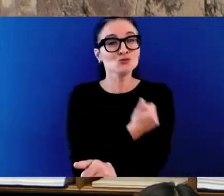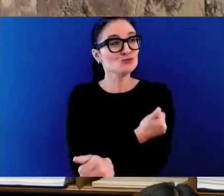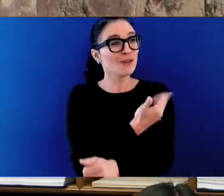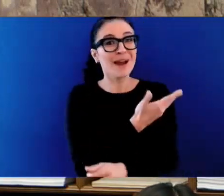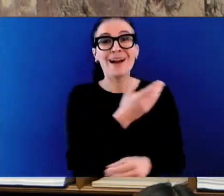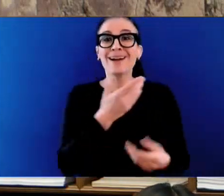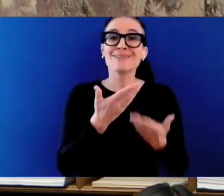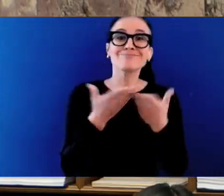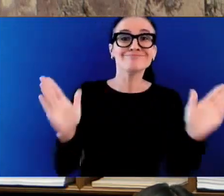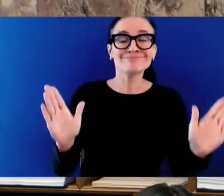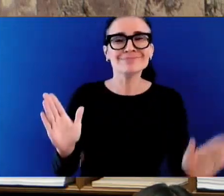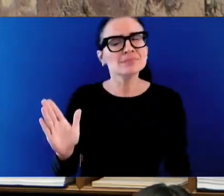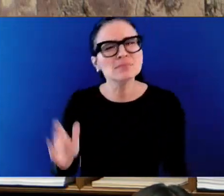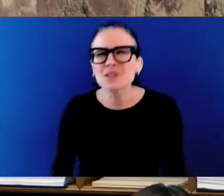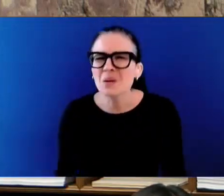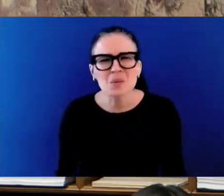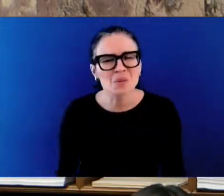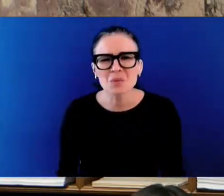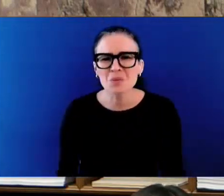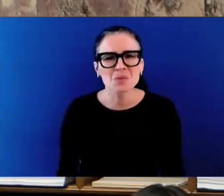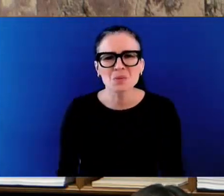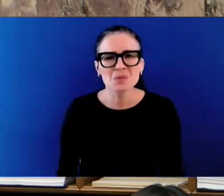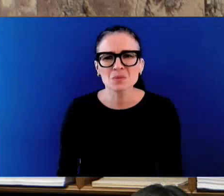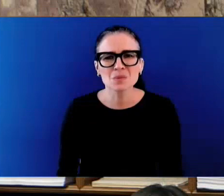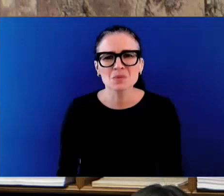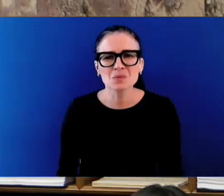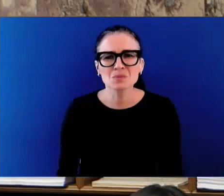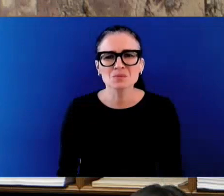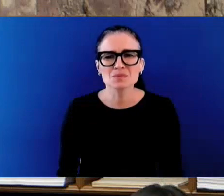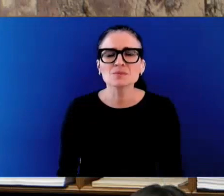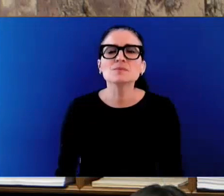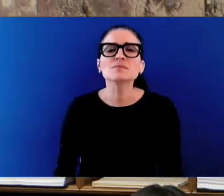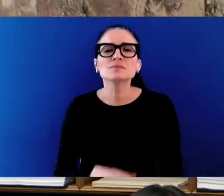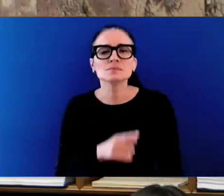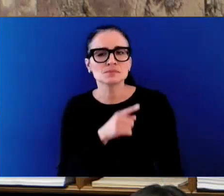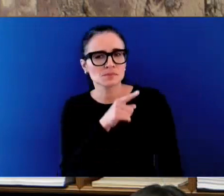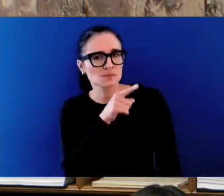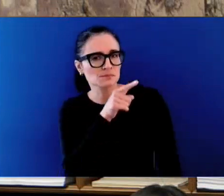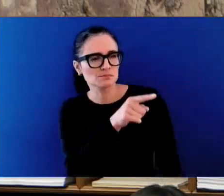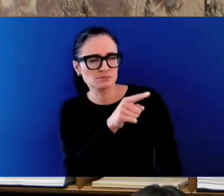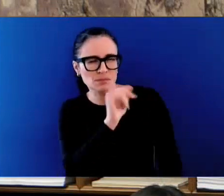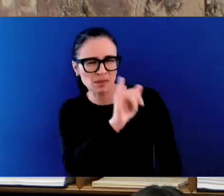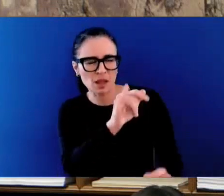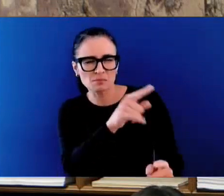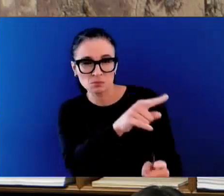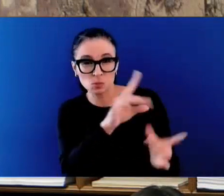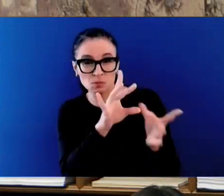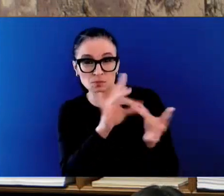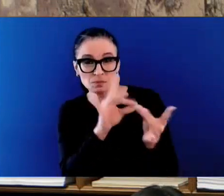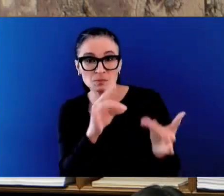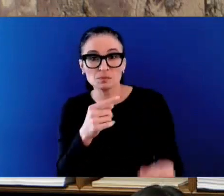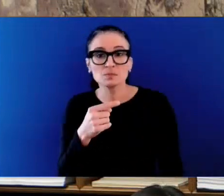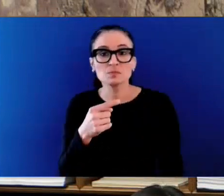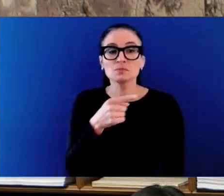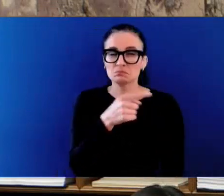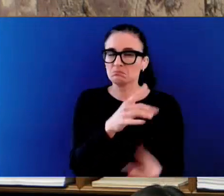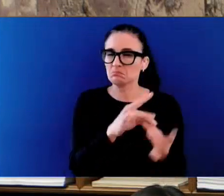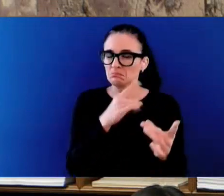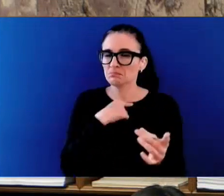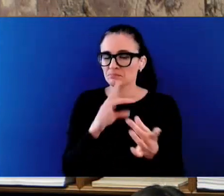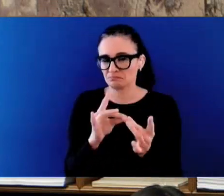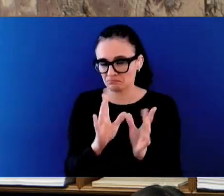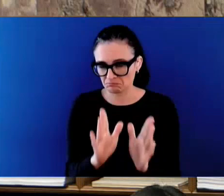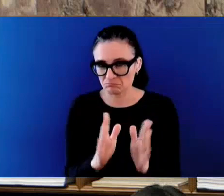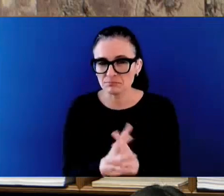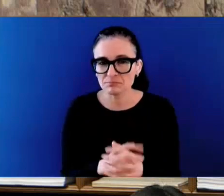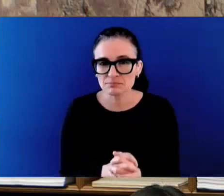Speaker. Let me address that point right now. Because I have heard that statement from members of the BC, on